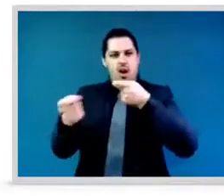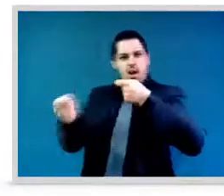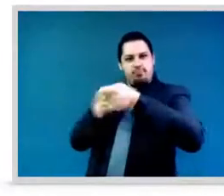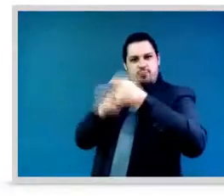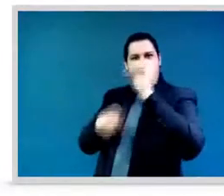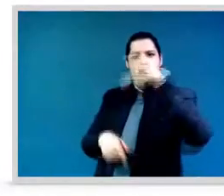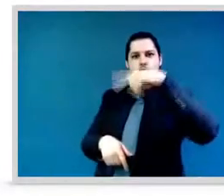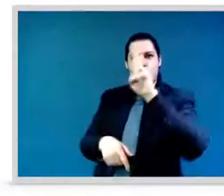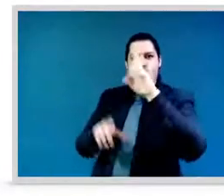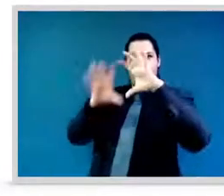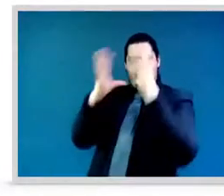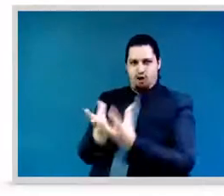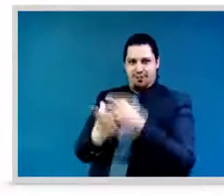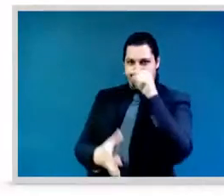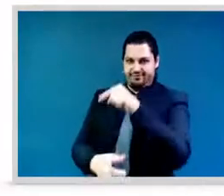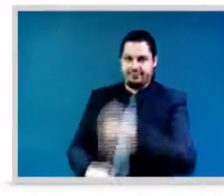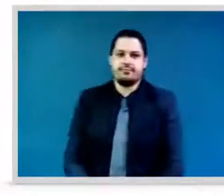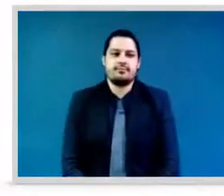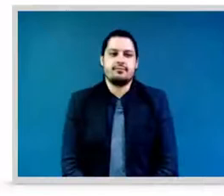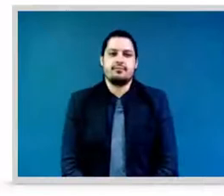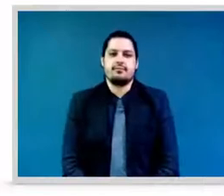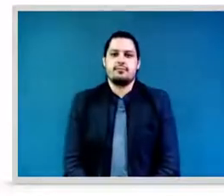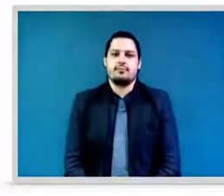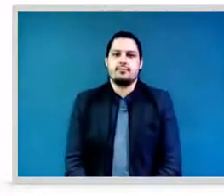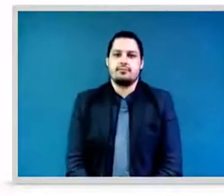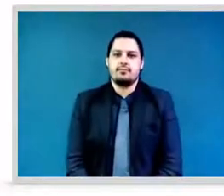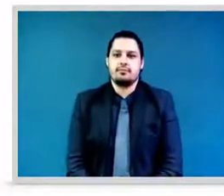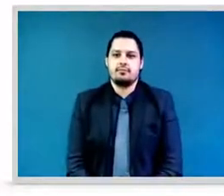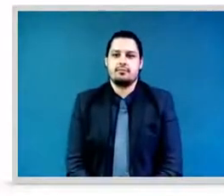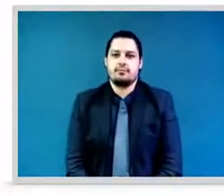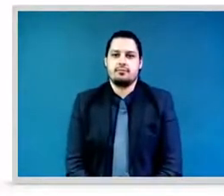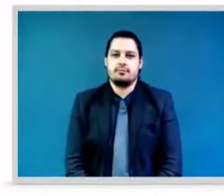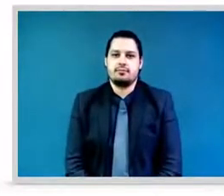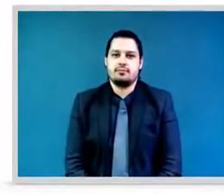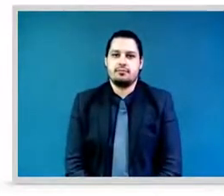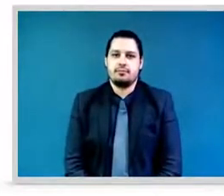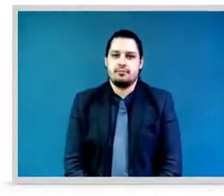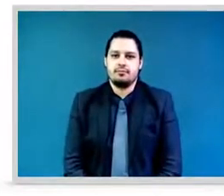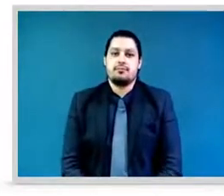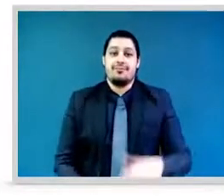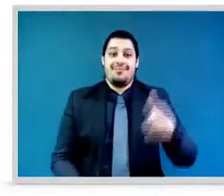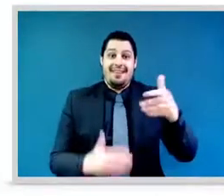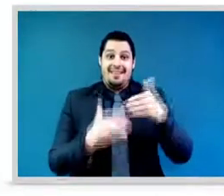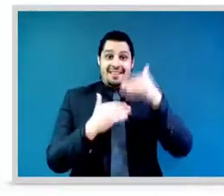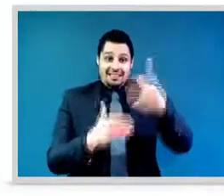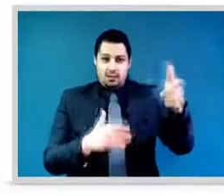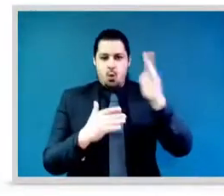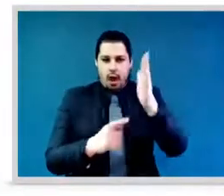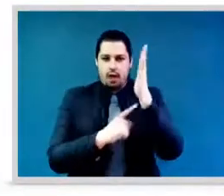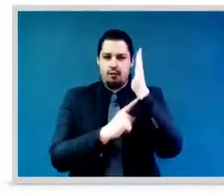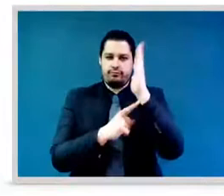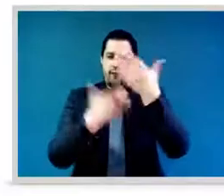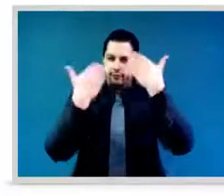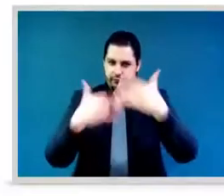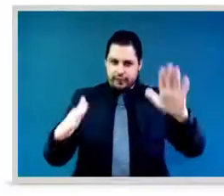after we hear from Fumzile, we will ask our youth leaders, our three youth leaders on the panel, for one